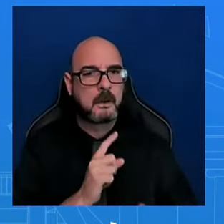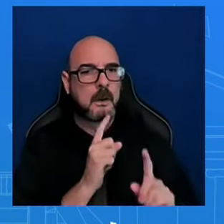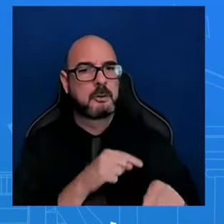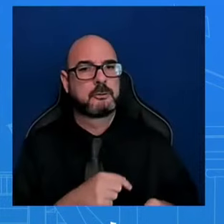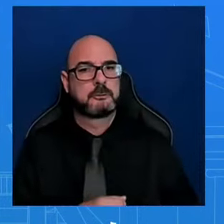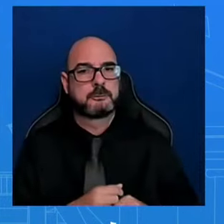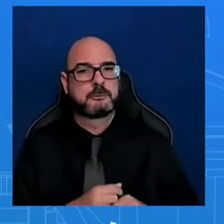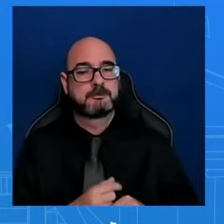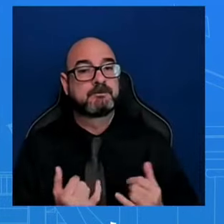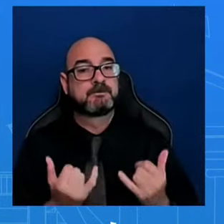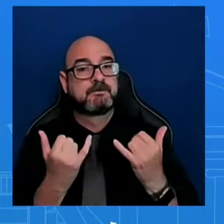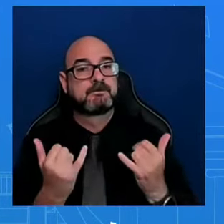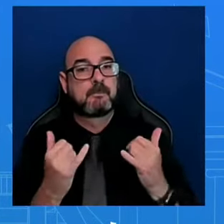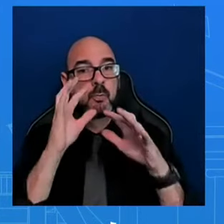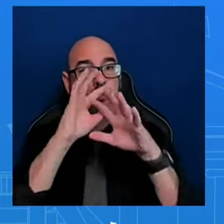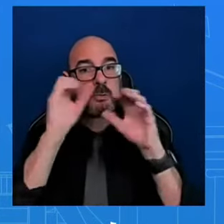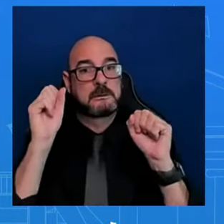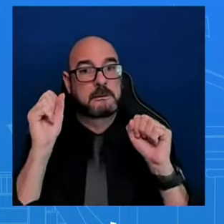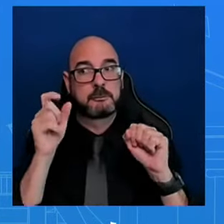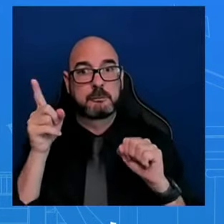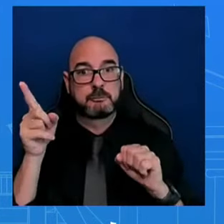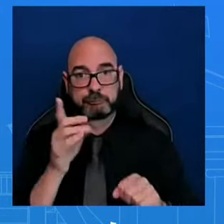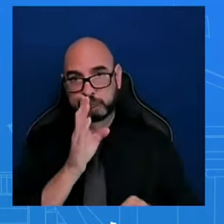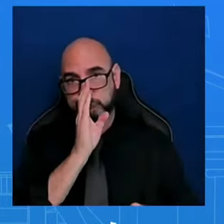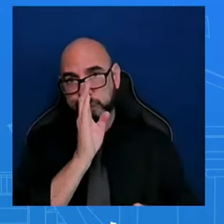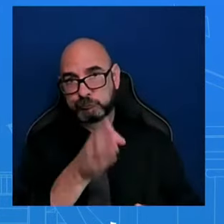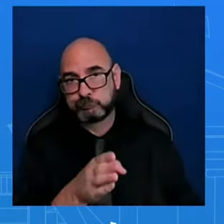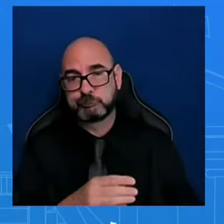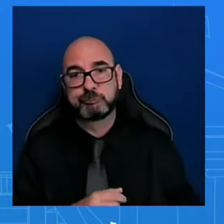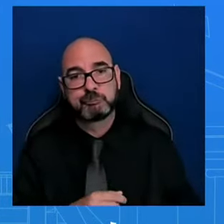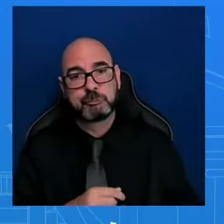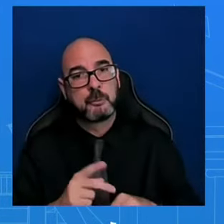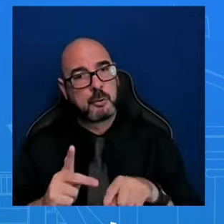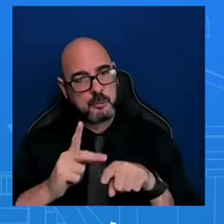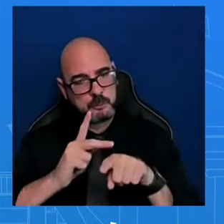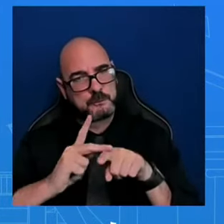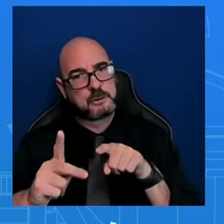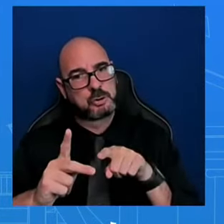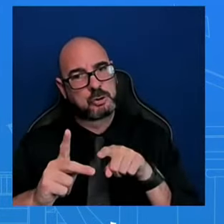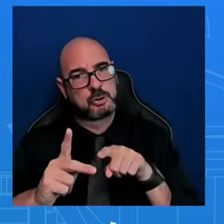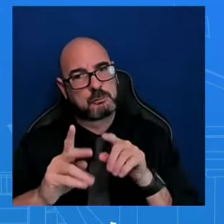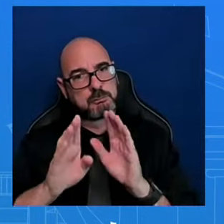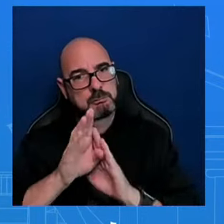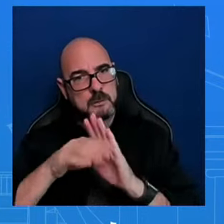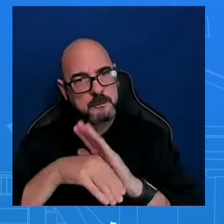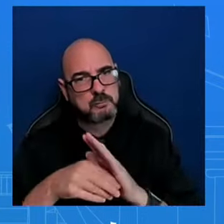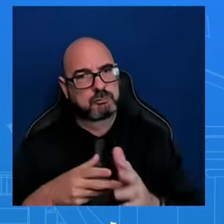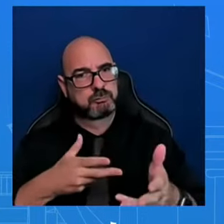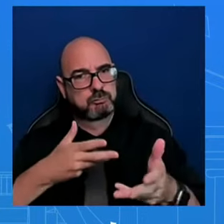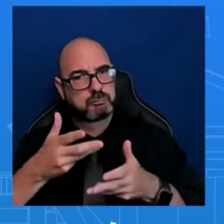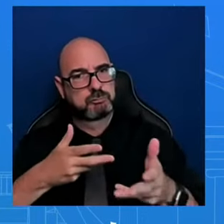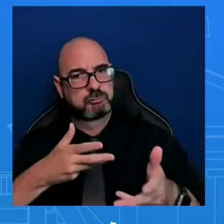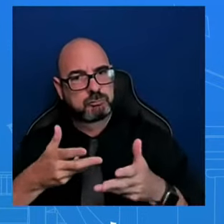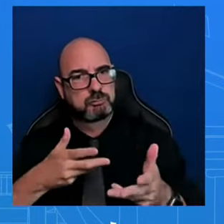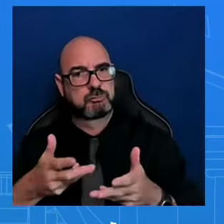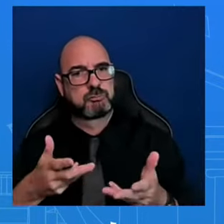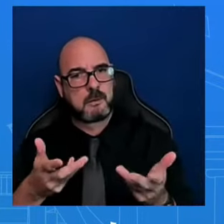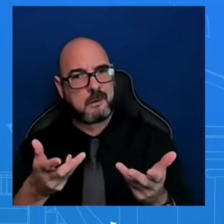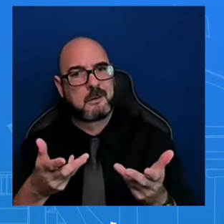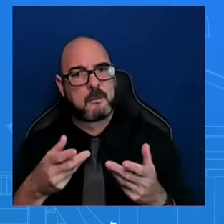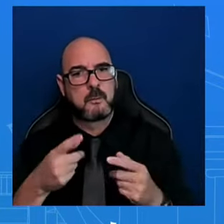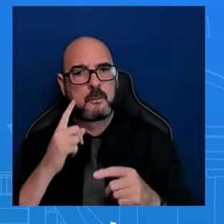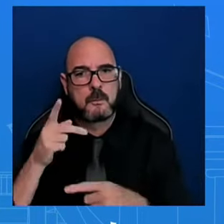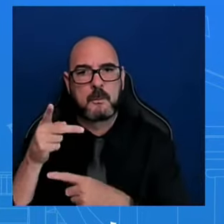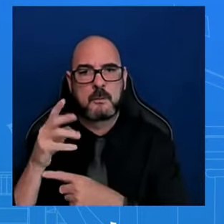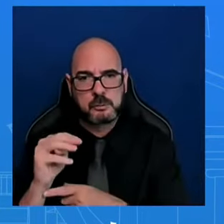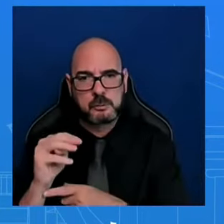it was very direct. It was productive. It was professional, 30-minute conversation. And it was based on humanitarian aid, protecting aid